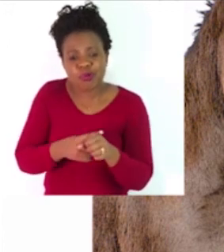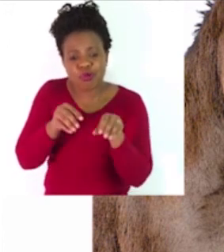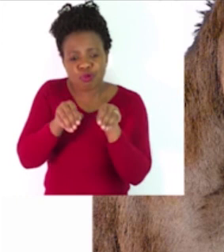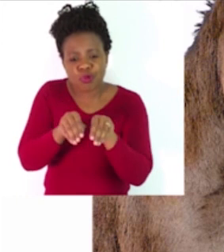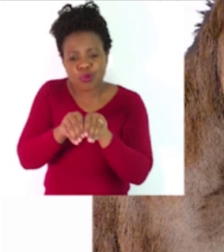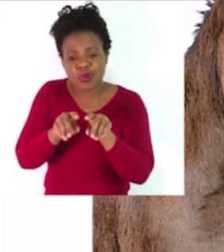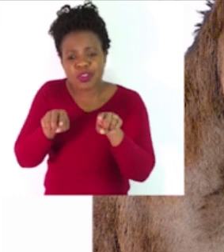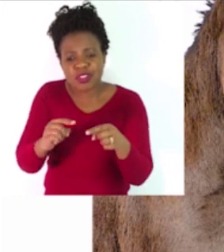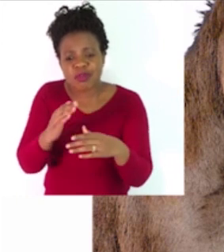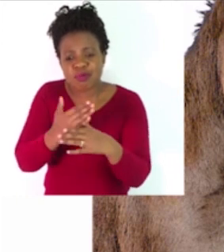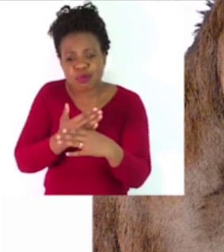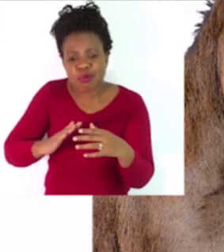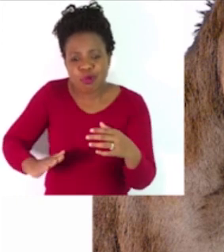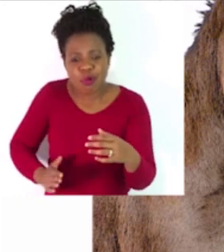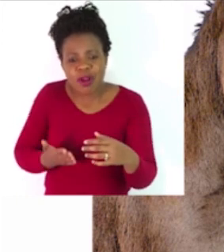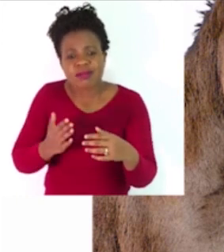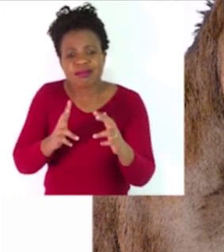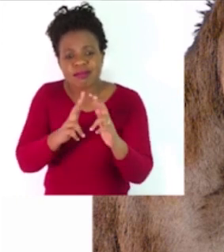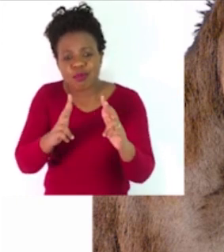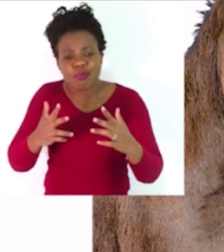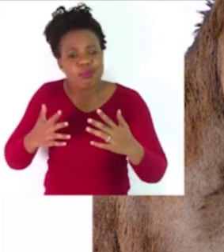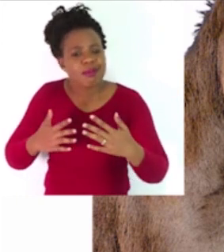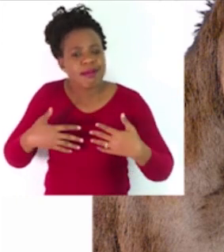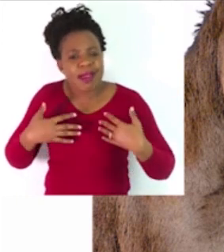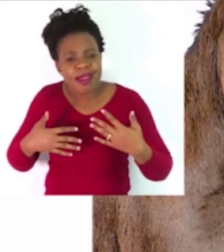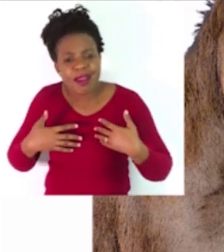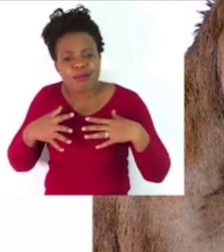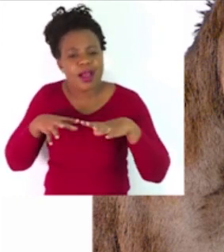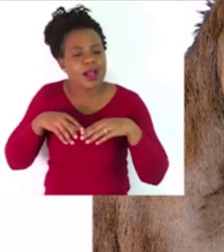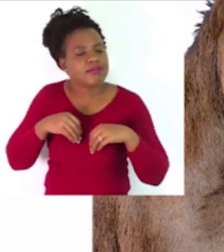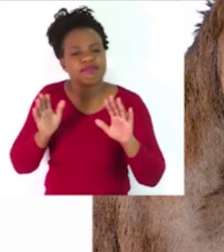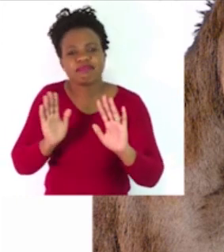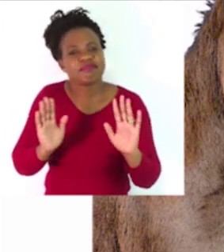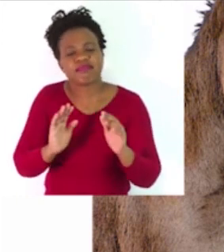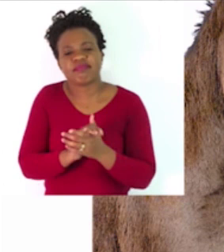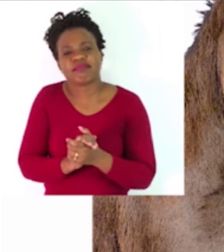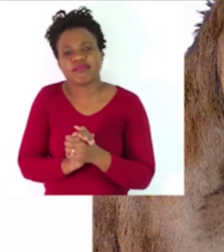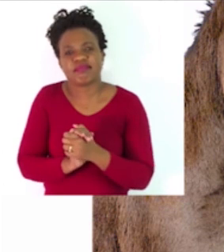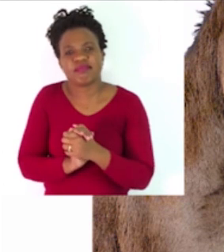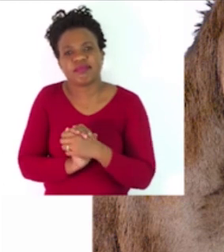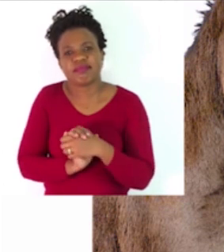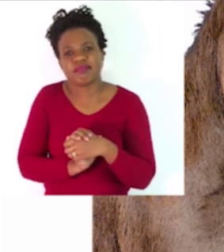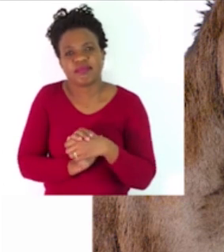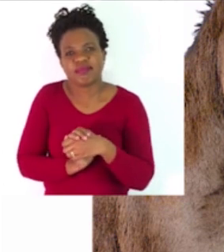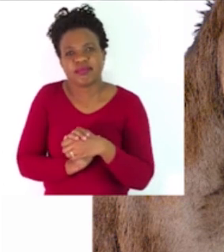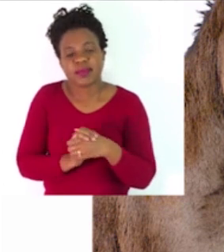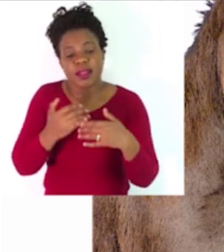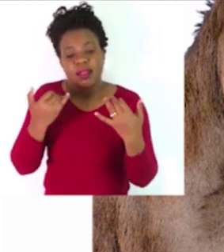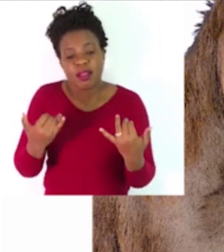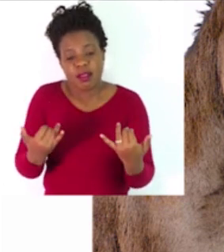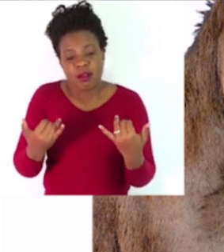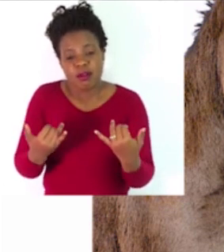please no one. Right, boys and girls, that's the end of our passage. Now you need to